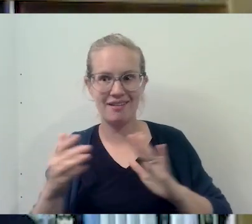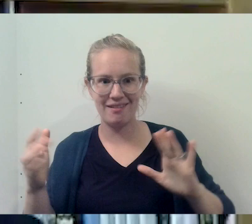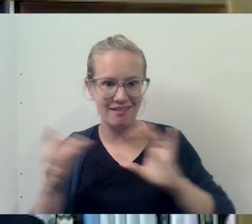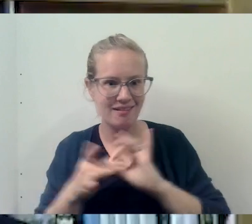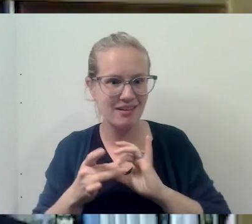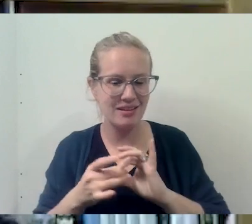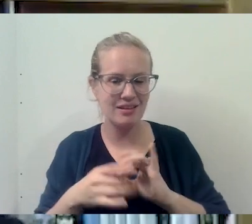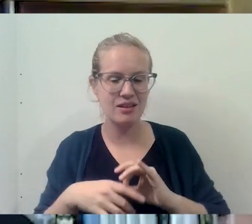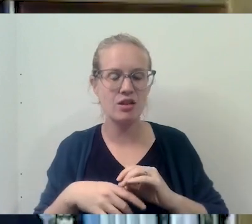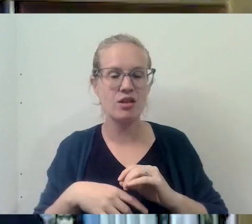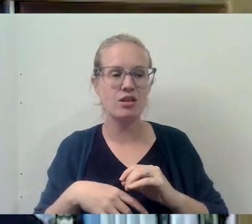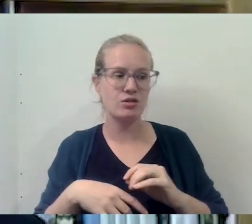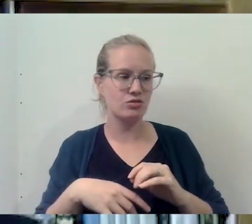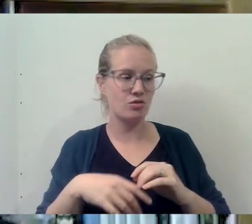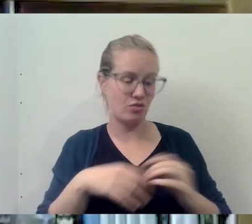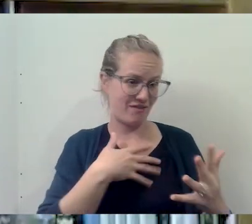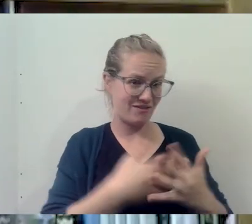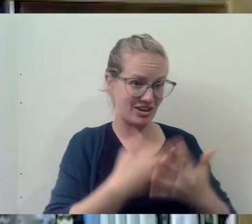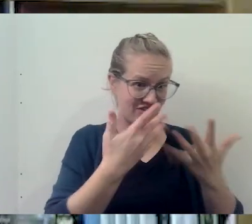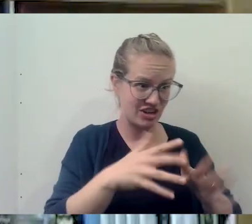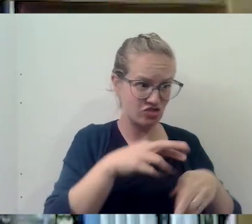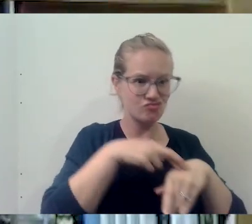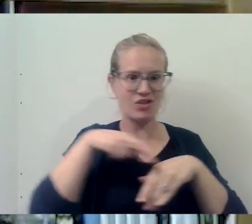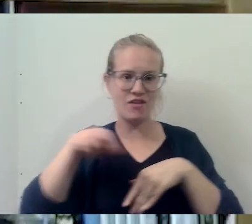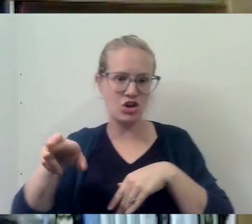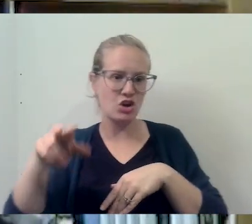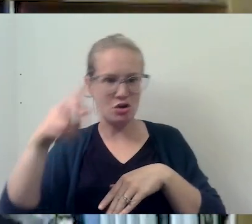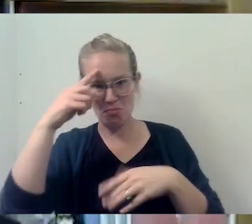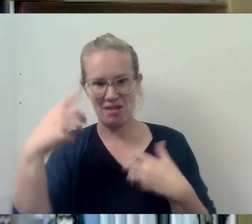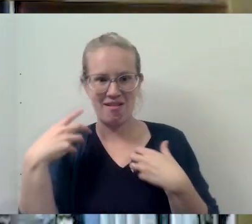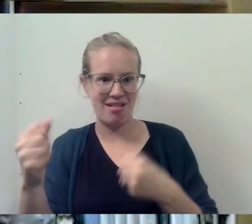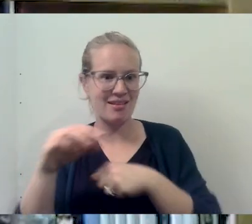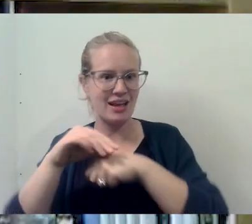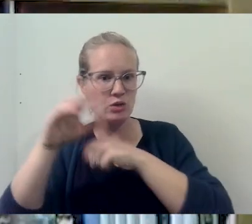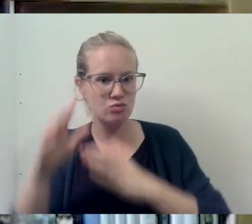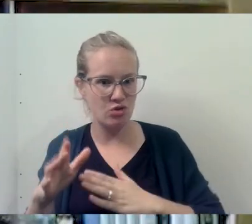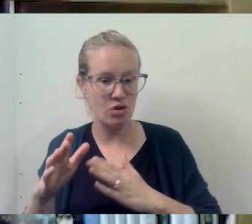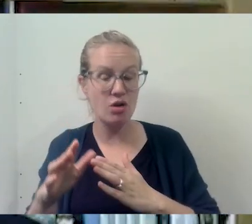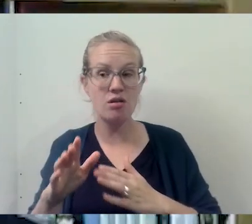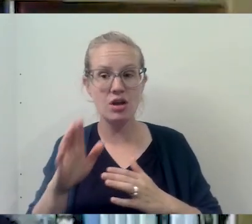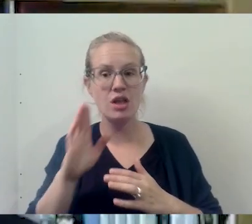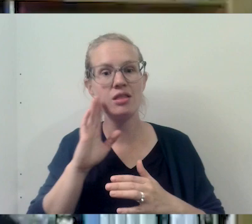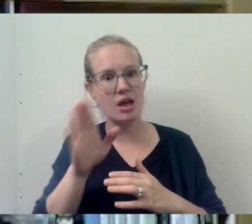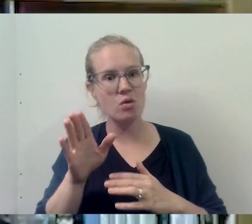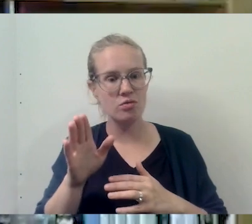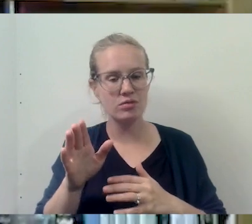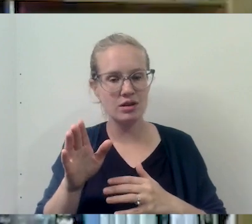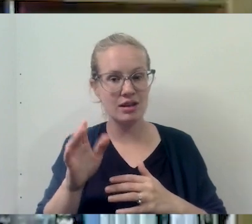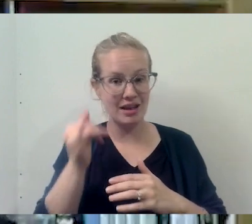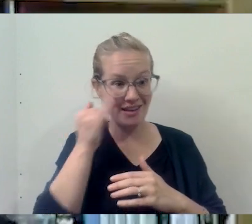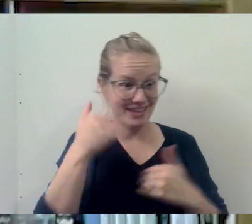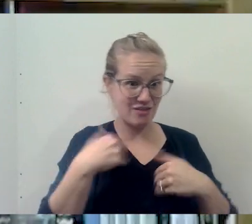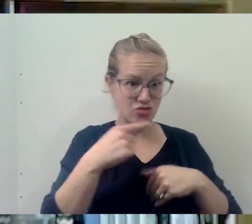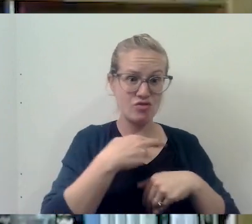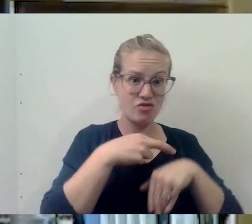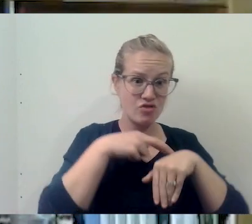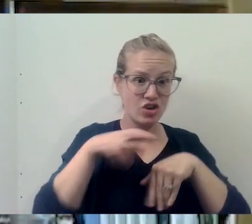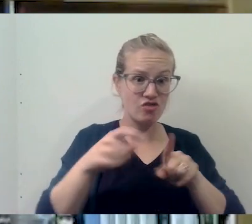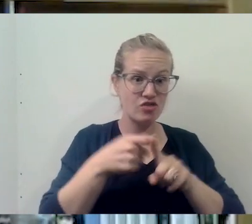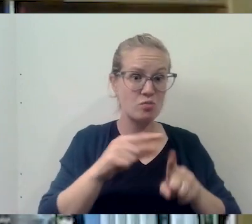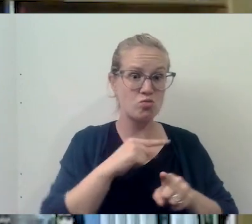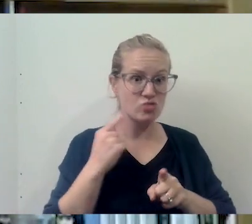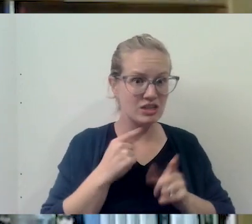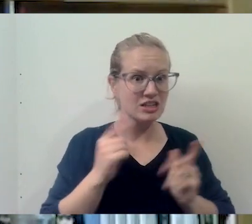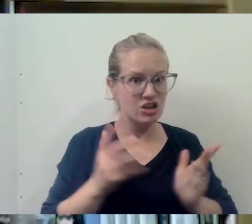pass maybe the person off, give them, make them, uh, that referral. And they're more likely to follow through with that referral if it was